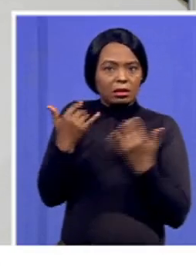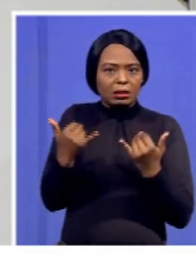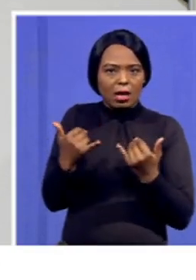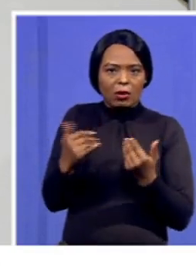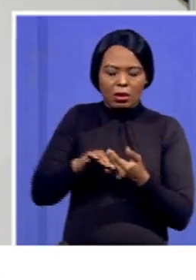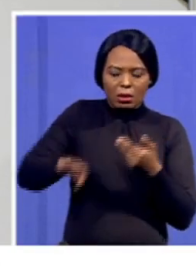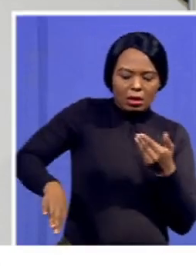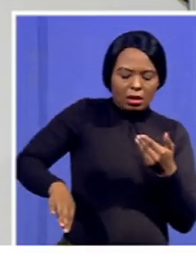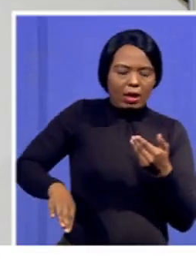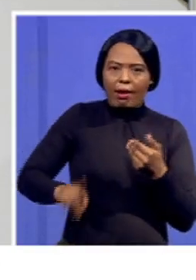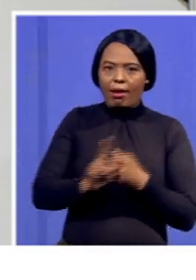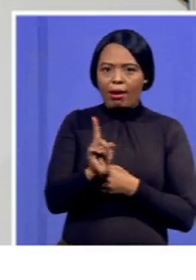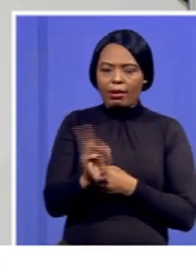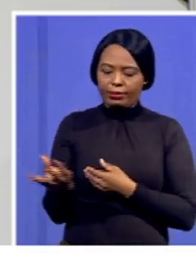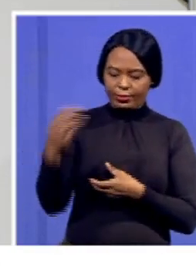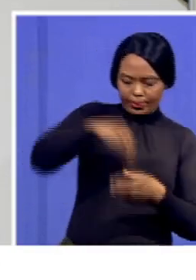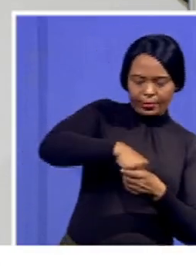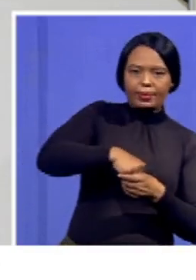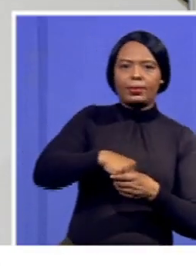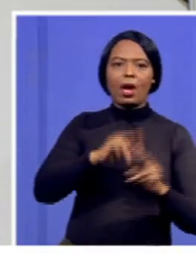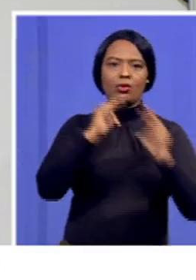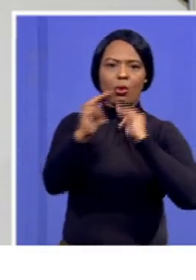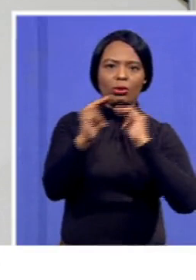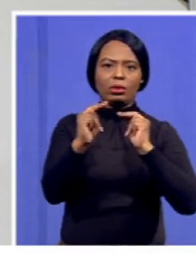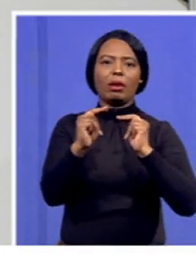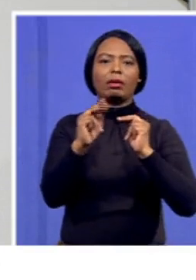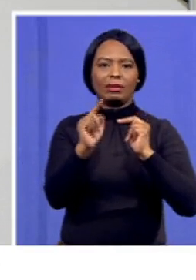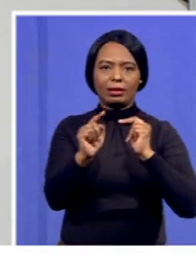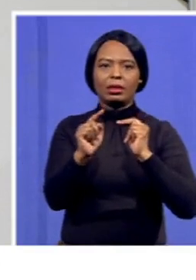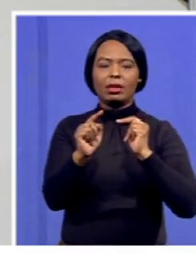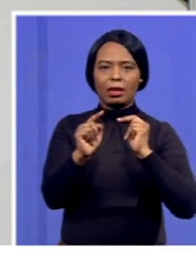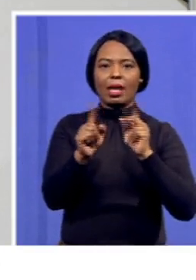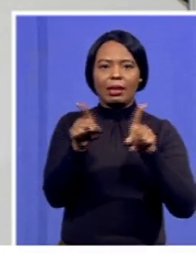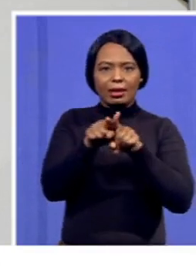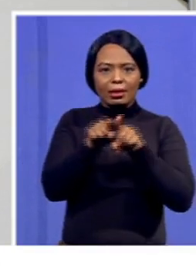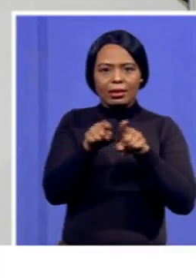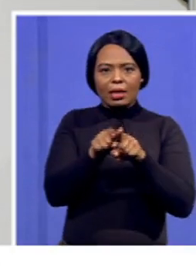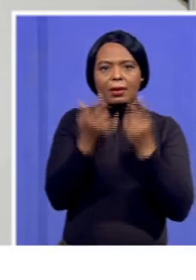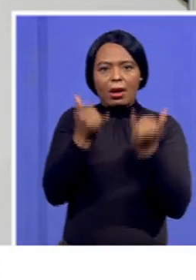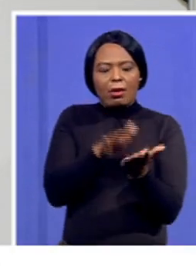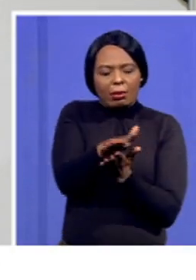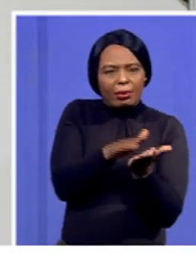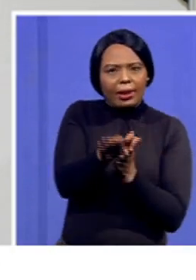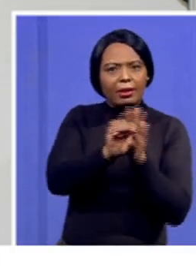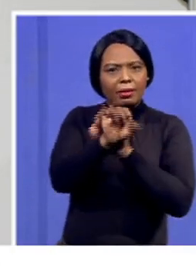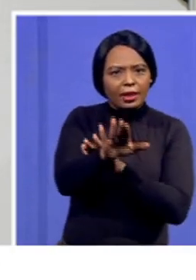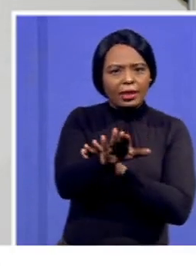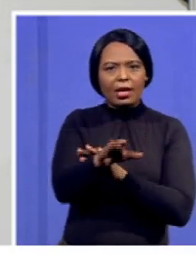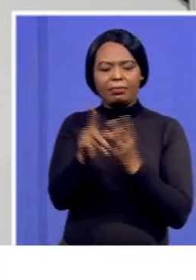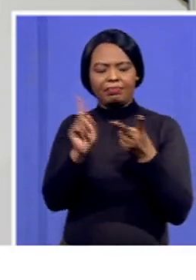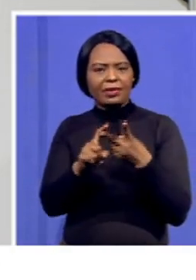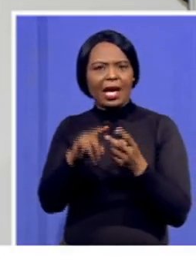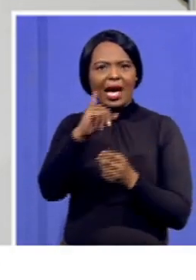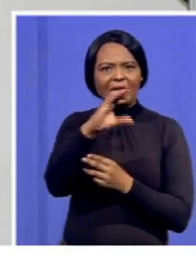of this particular engagement. We are looking also at print media we are looking at ICT